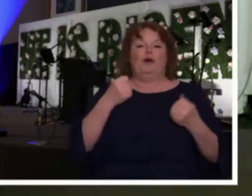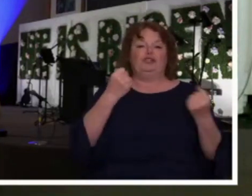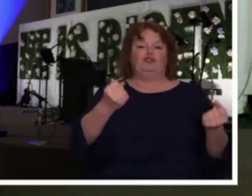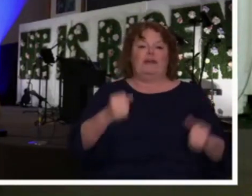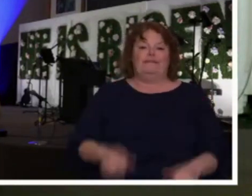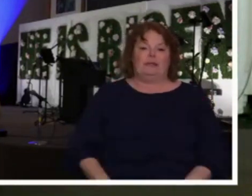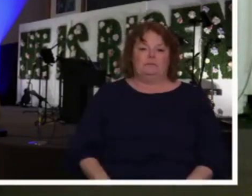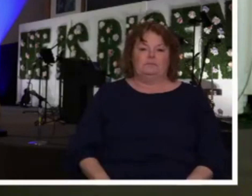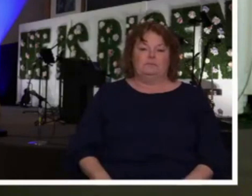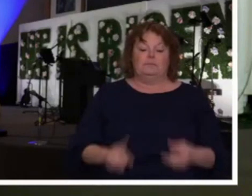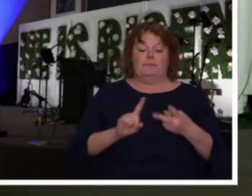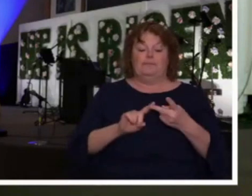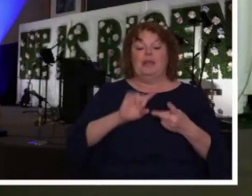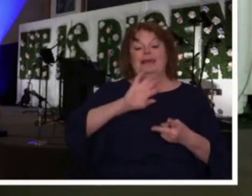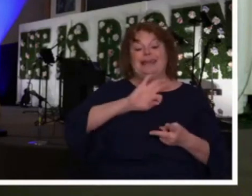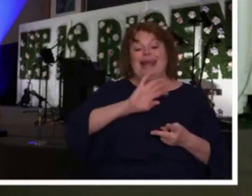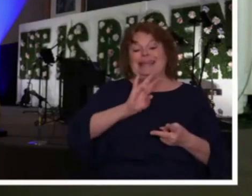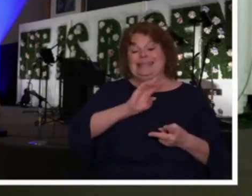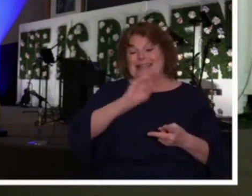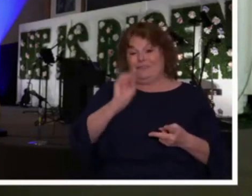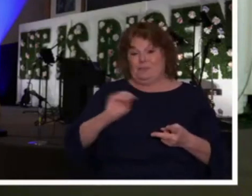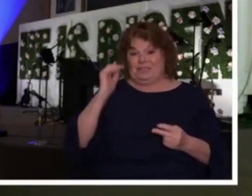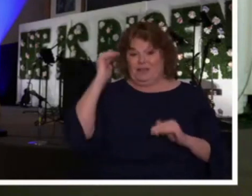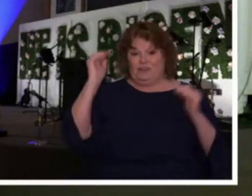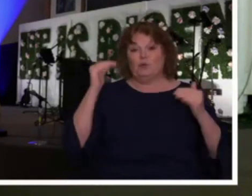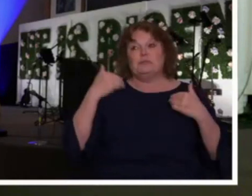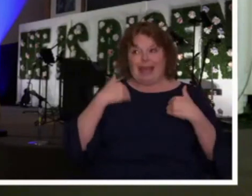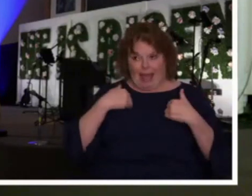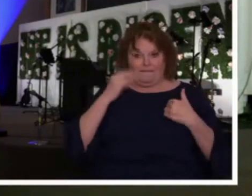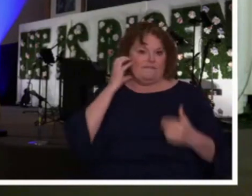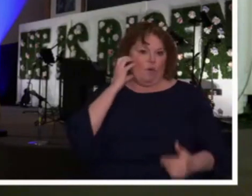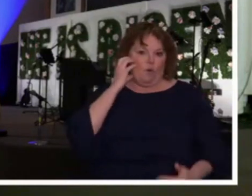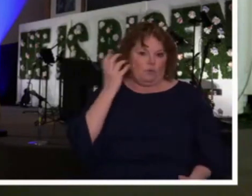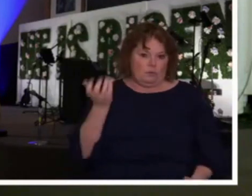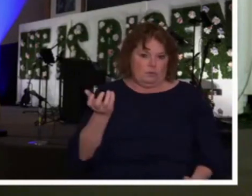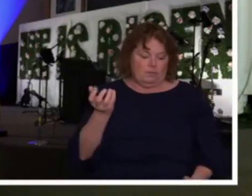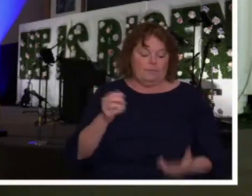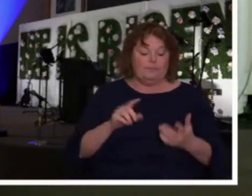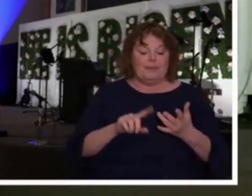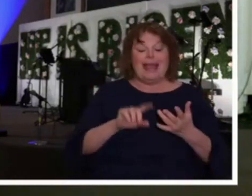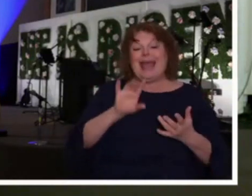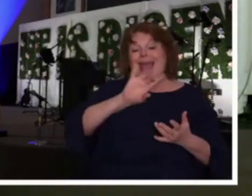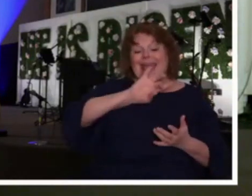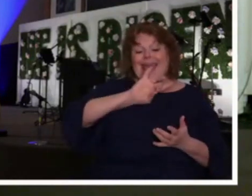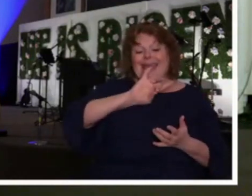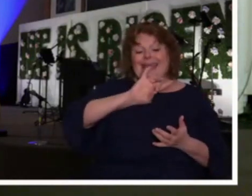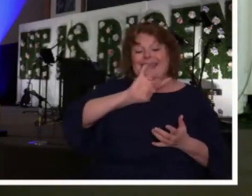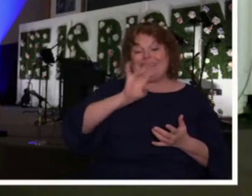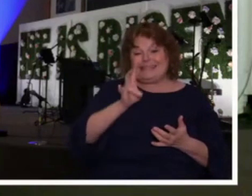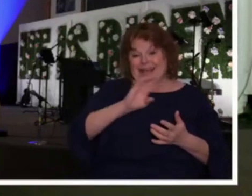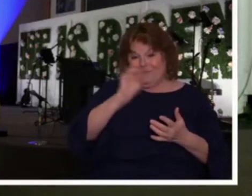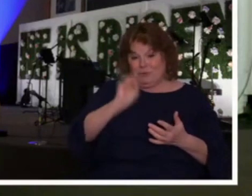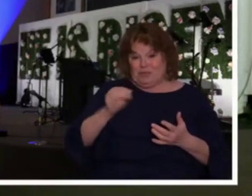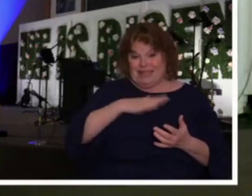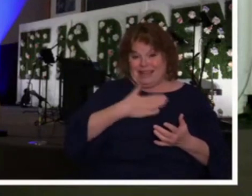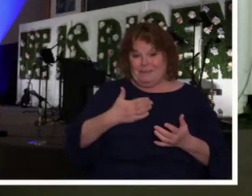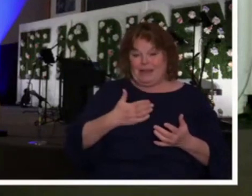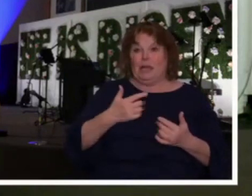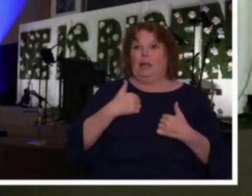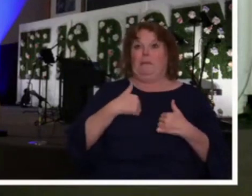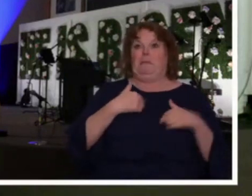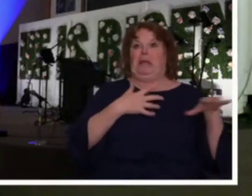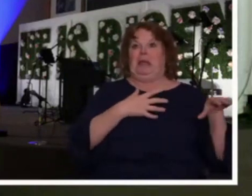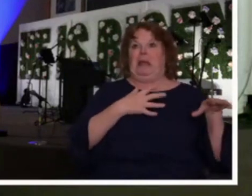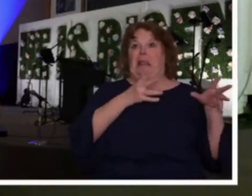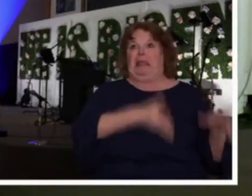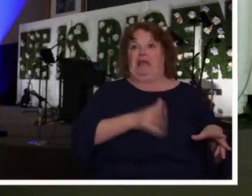Ninety-seven percent of American adults own a cell phone of some kind. Eighty-seven percent of young adults admit that they will never, ever leave